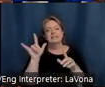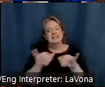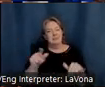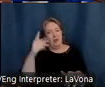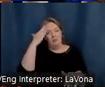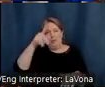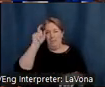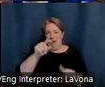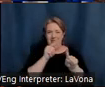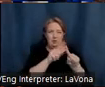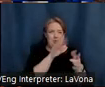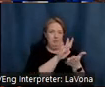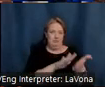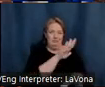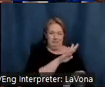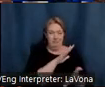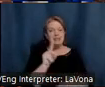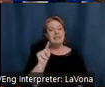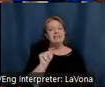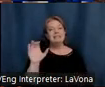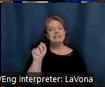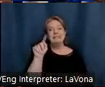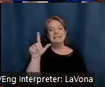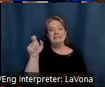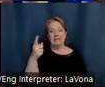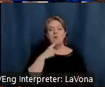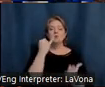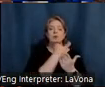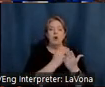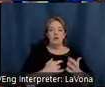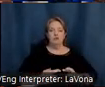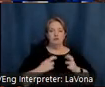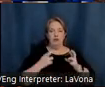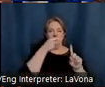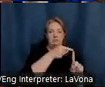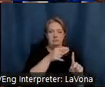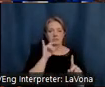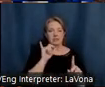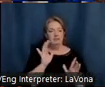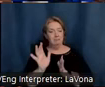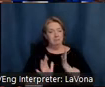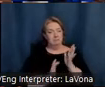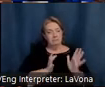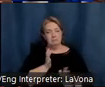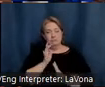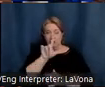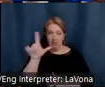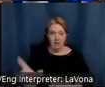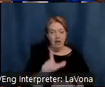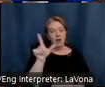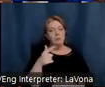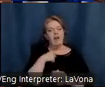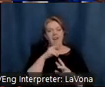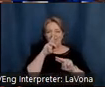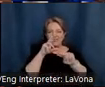where TC Steele served as an artist in residence. The Stately Lily Library displays an unexpected fun